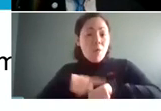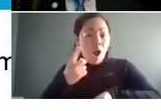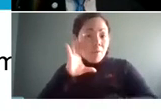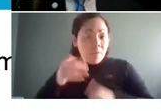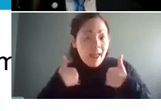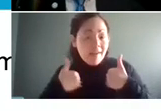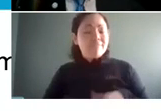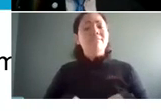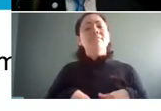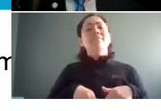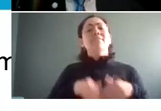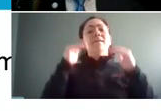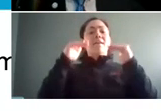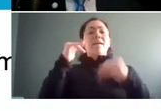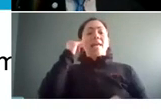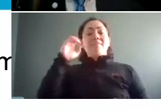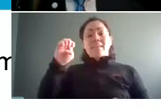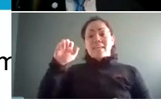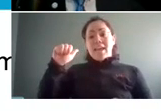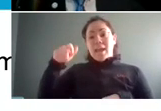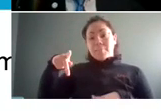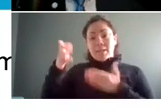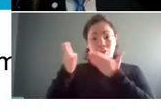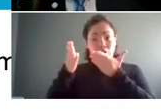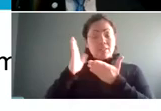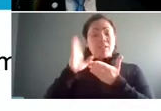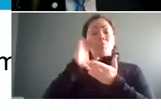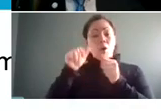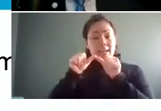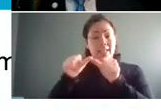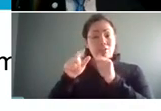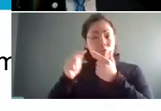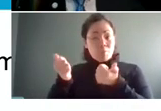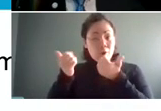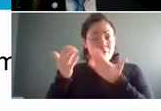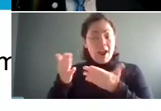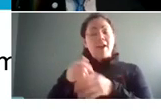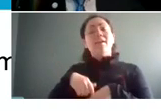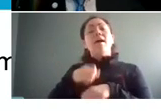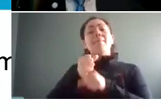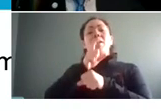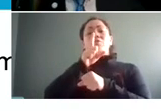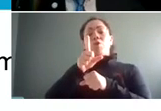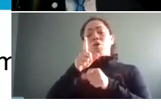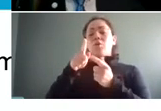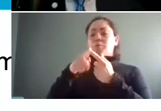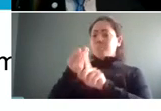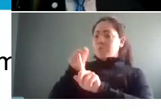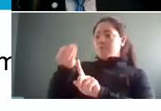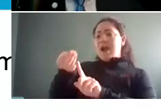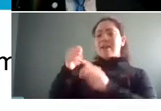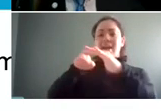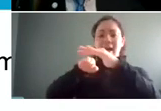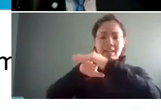services and mental health support making sure that you're communicating the access to those resources